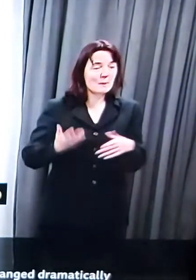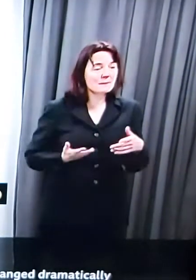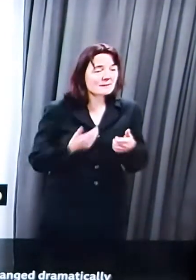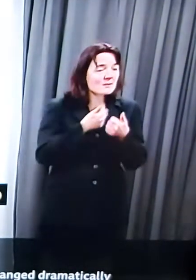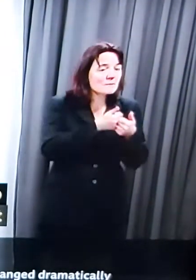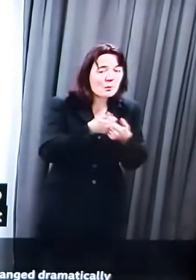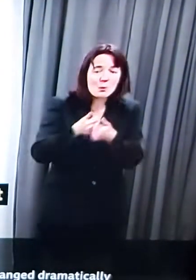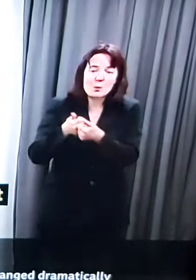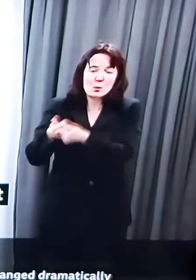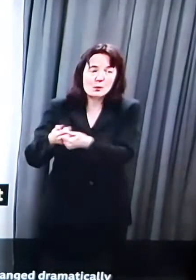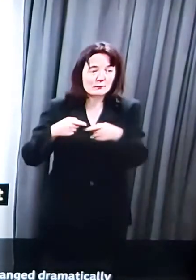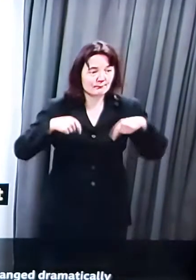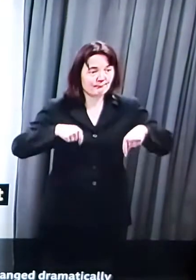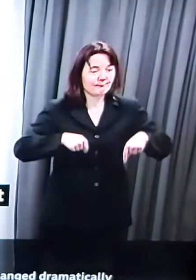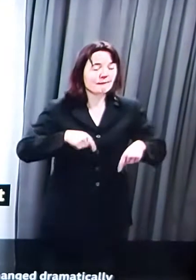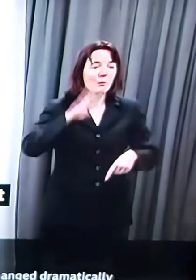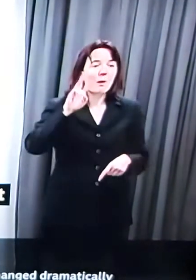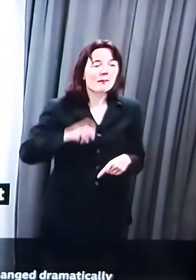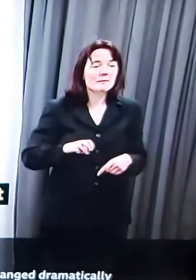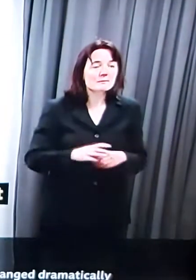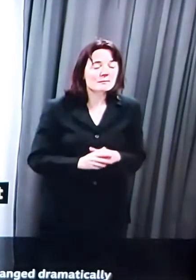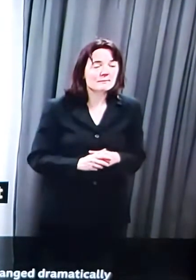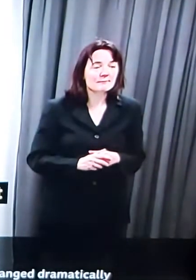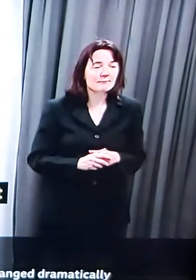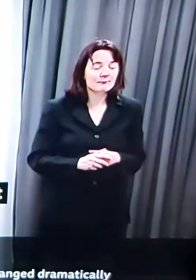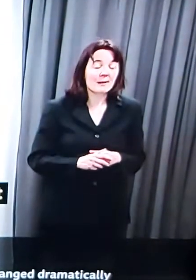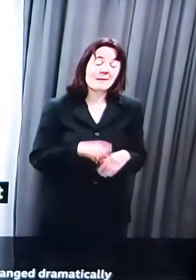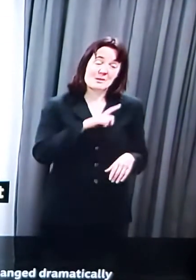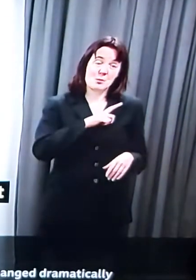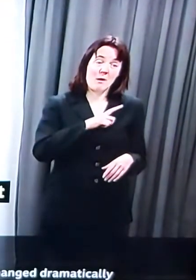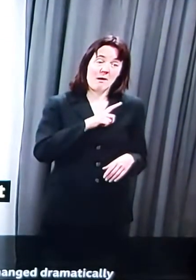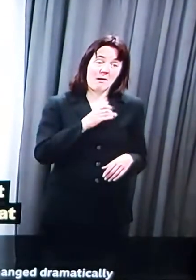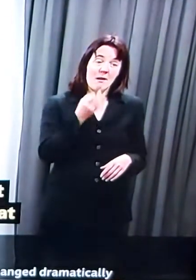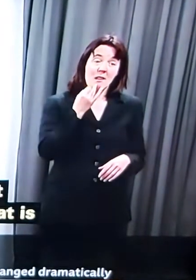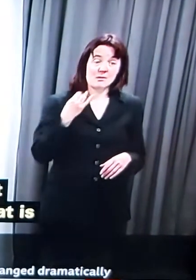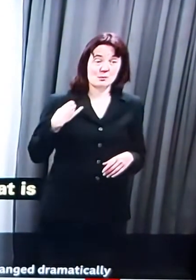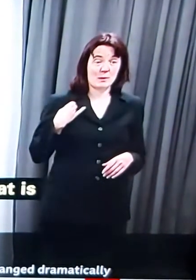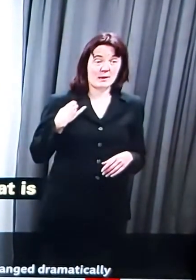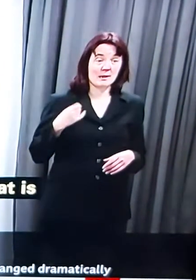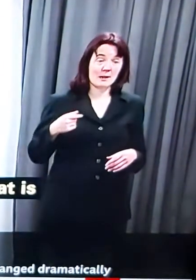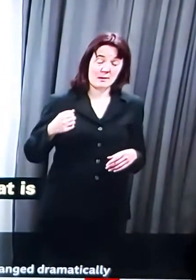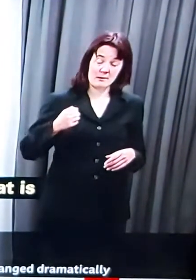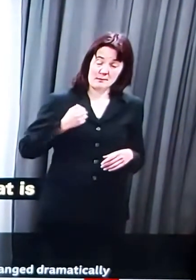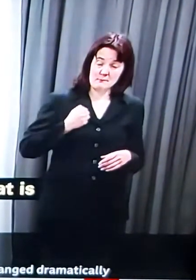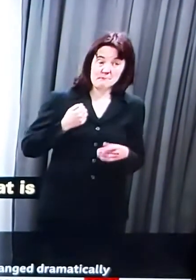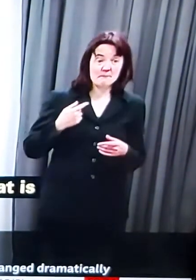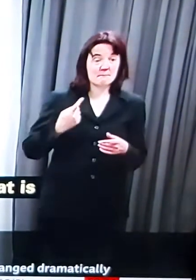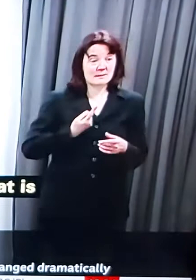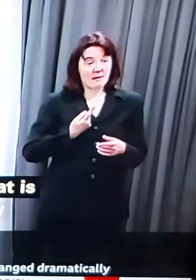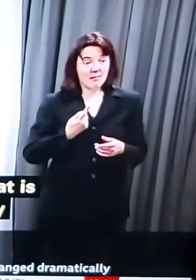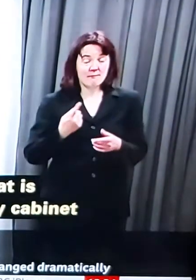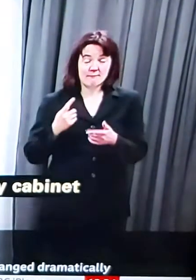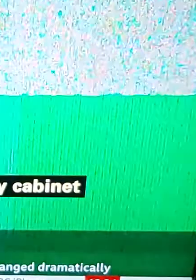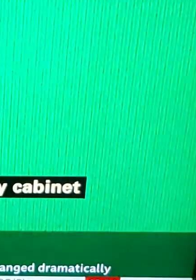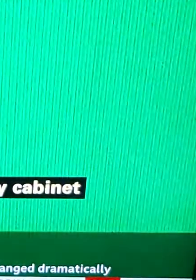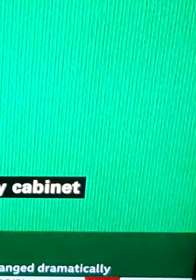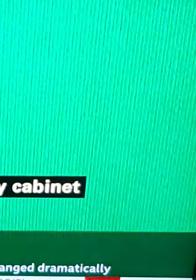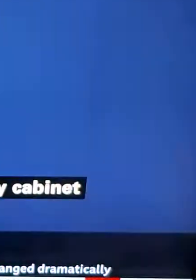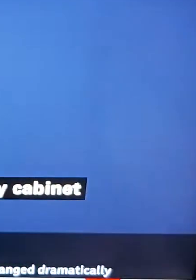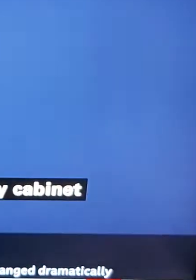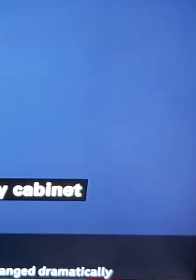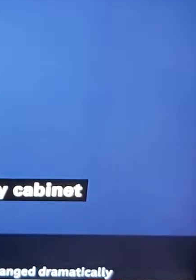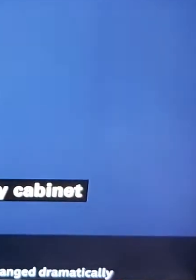in Wales. That is why throughout last week, my cabinet colleagues and I worked to reprior